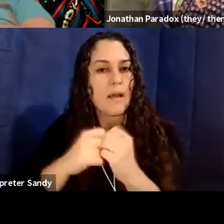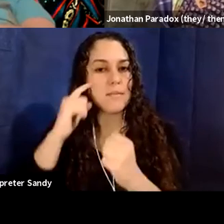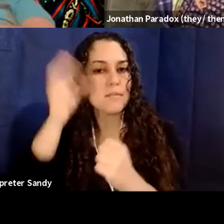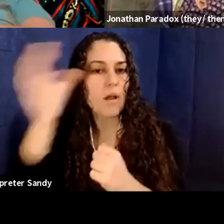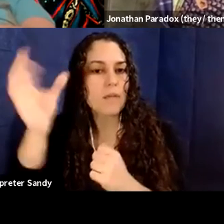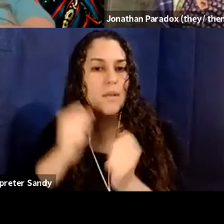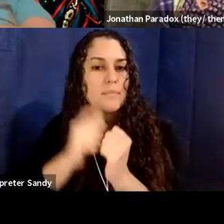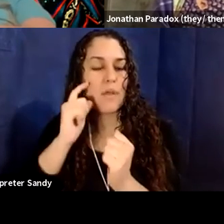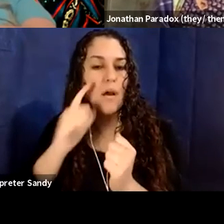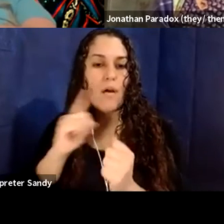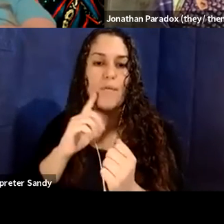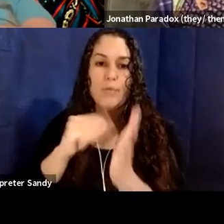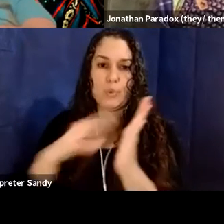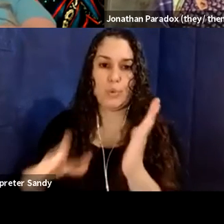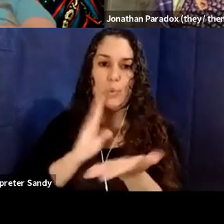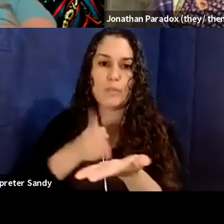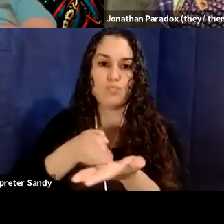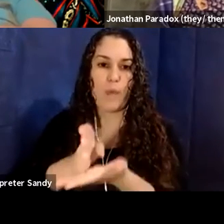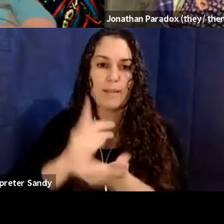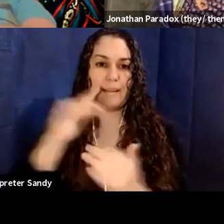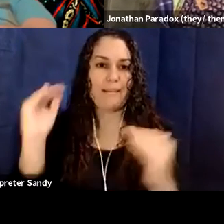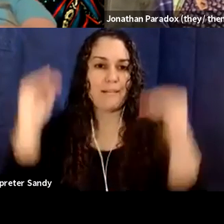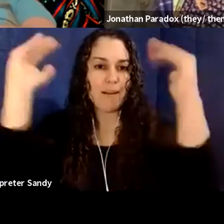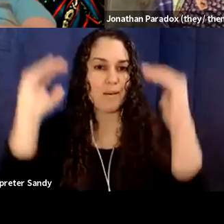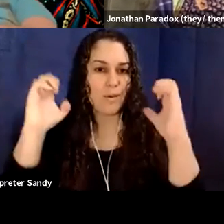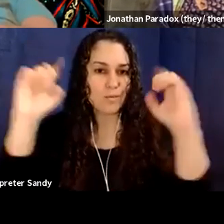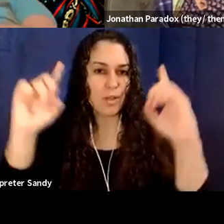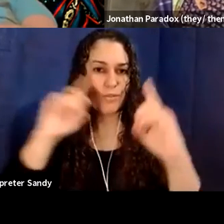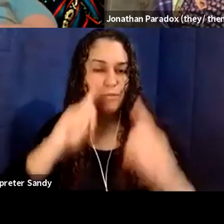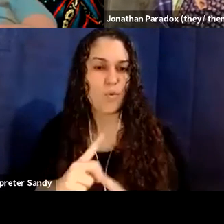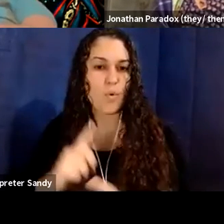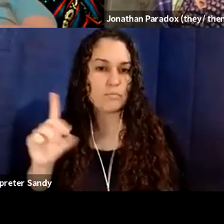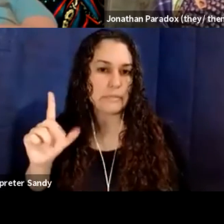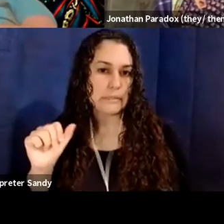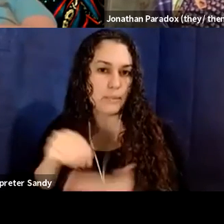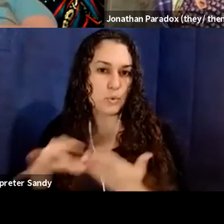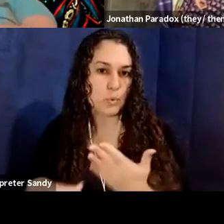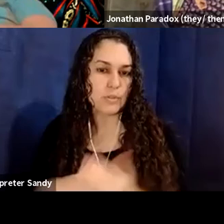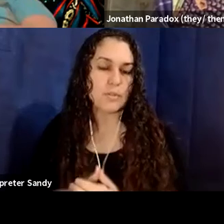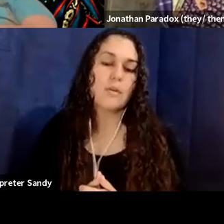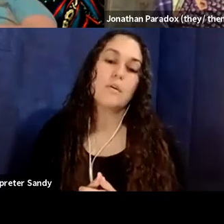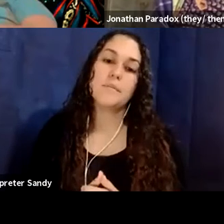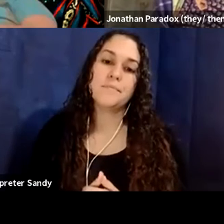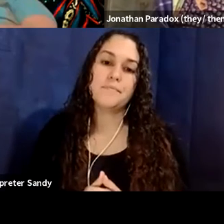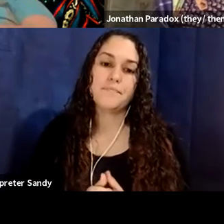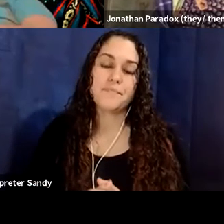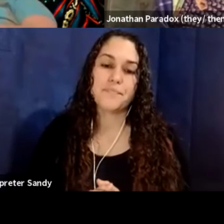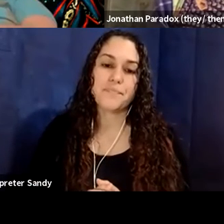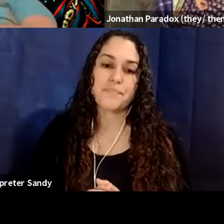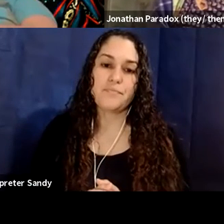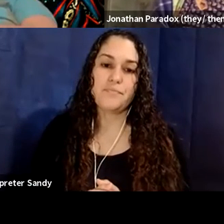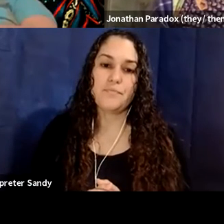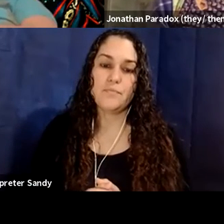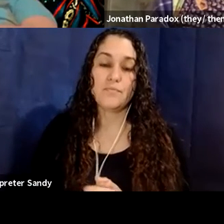education, um, for disabled people, as well as, um, the way that disability services and institutions